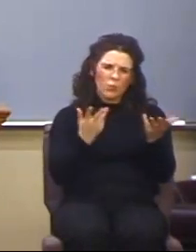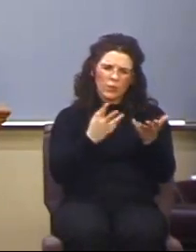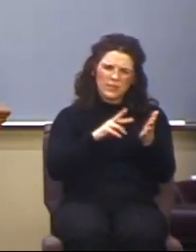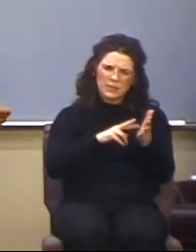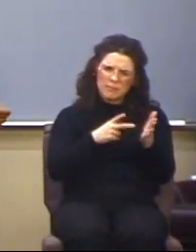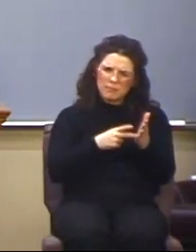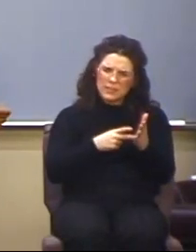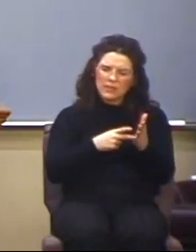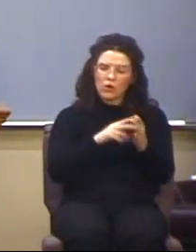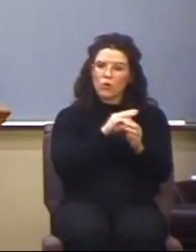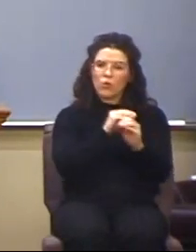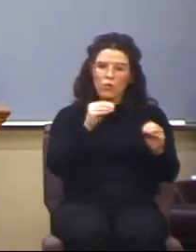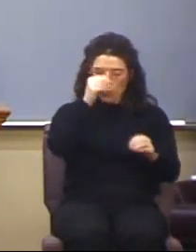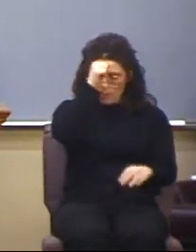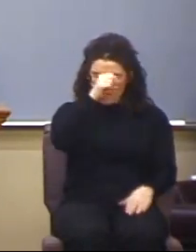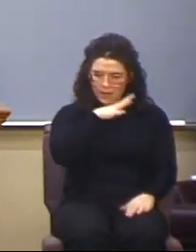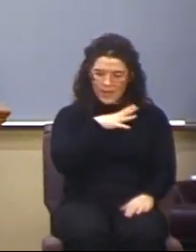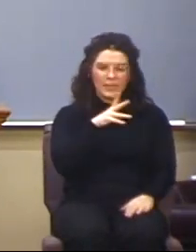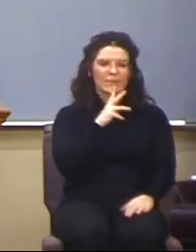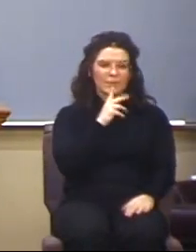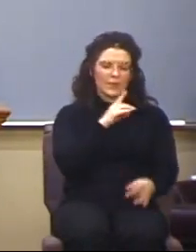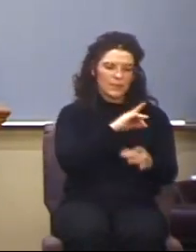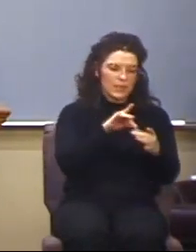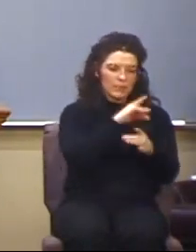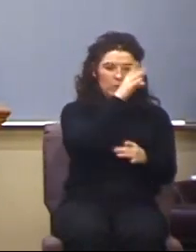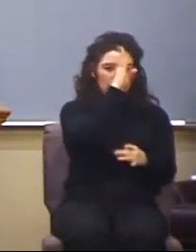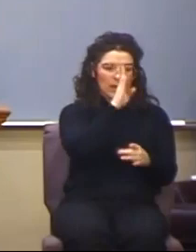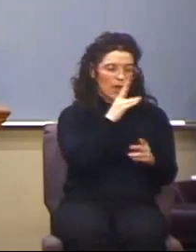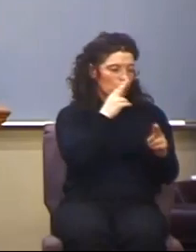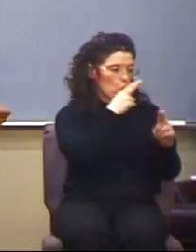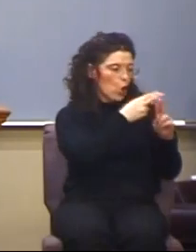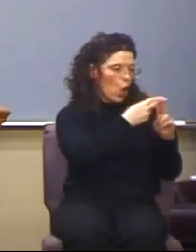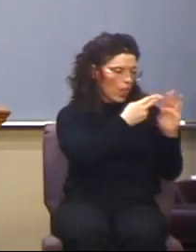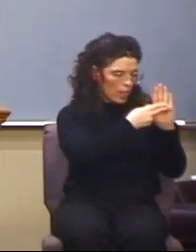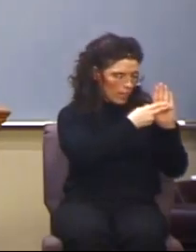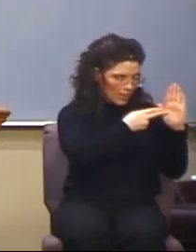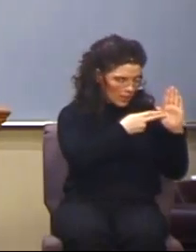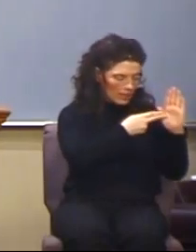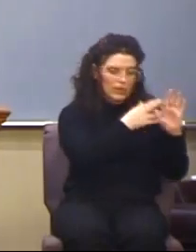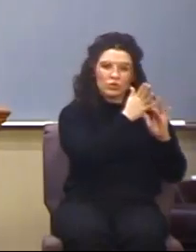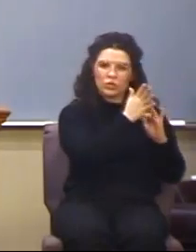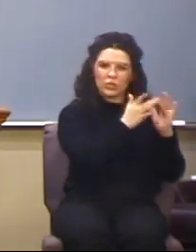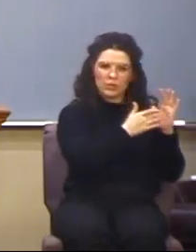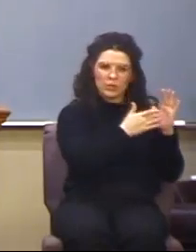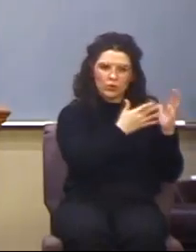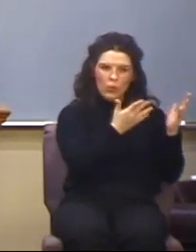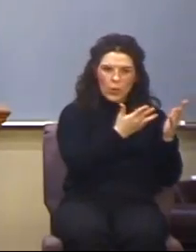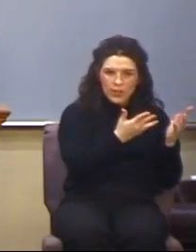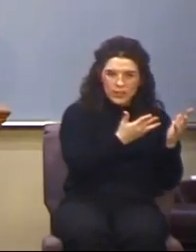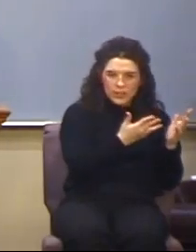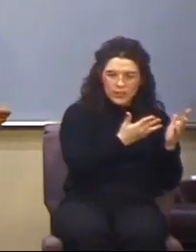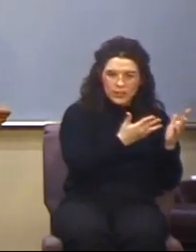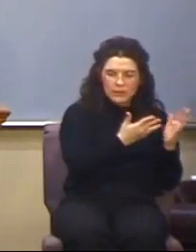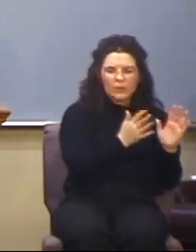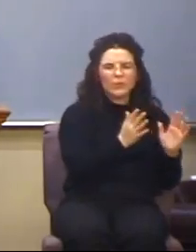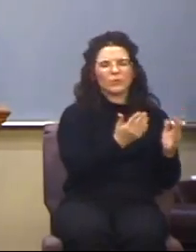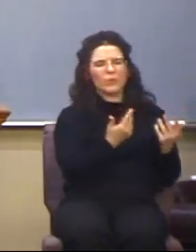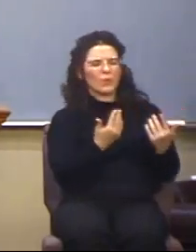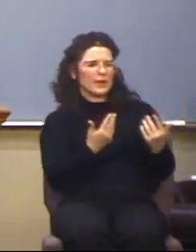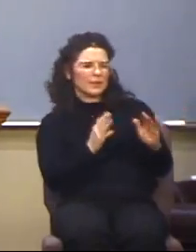by the Spirit of God calleth Jesus? So wait a minute. Whatever gift is